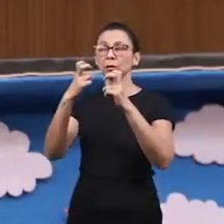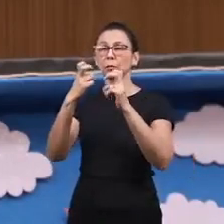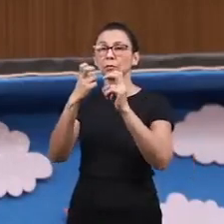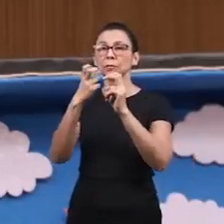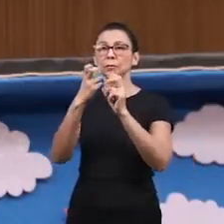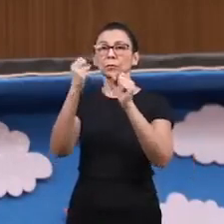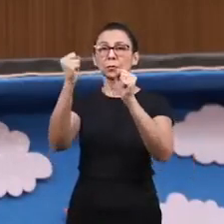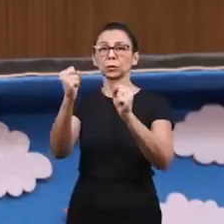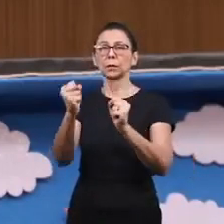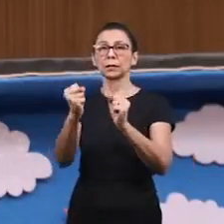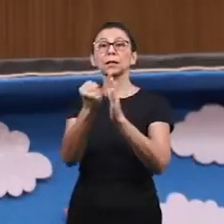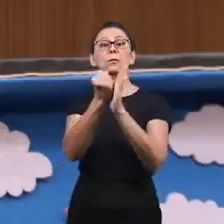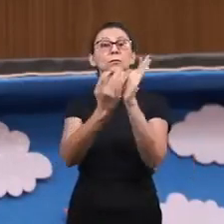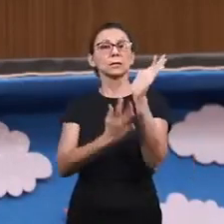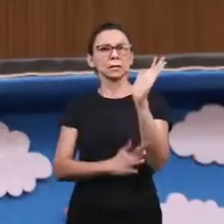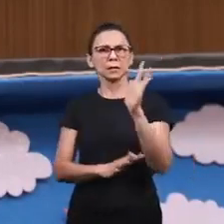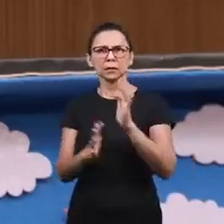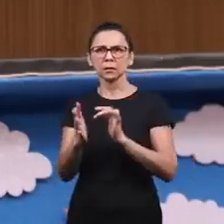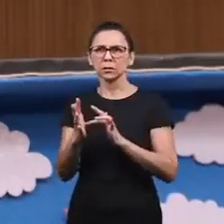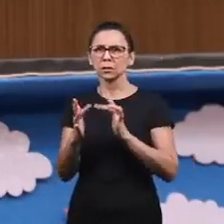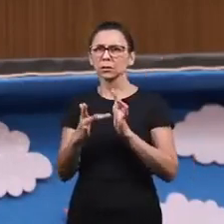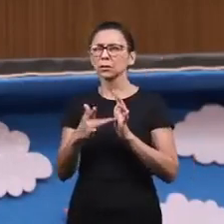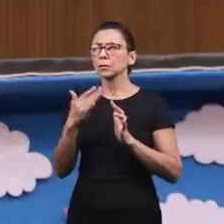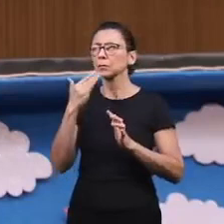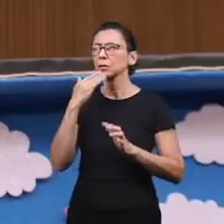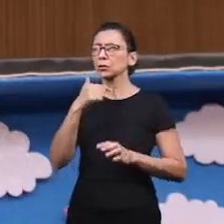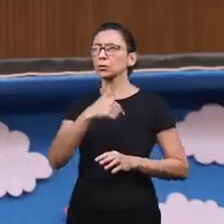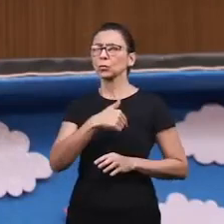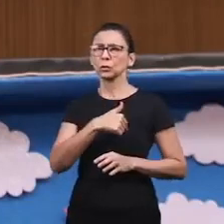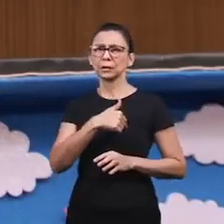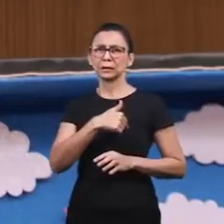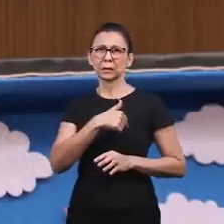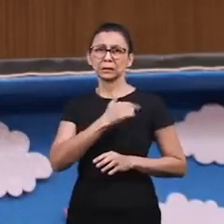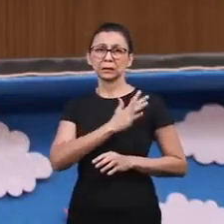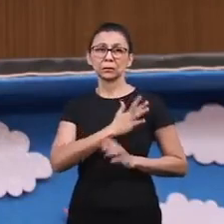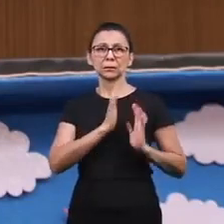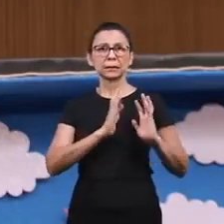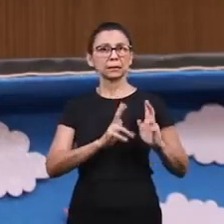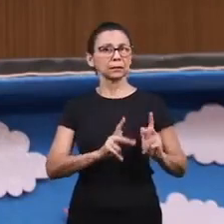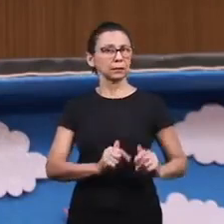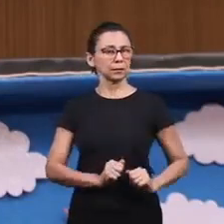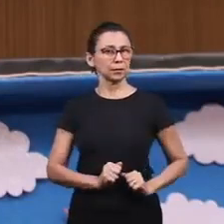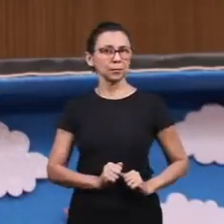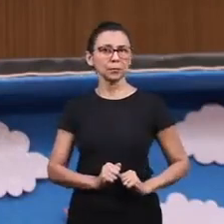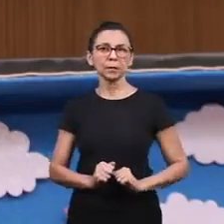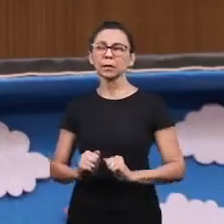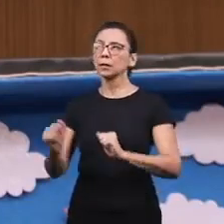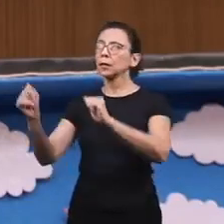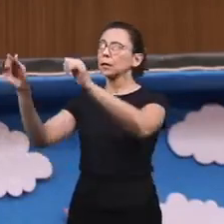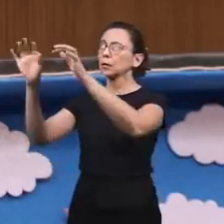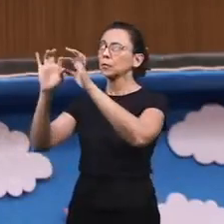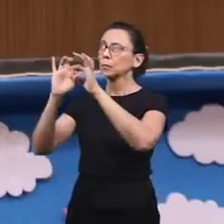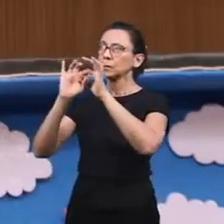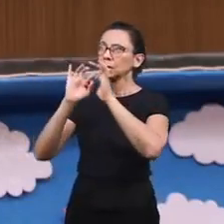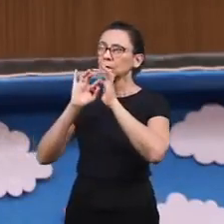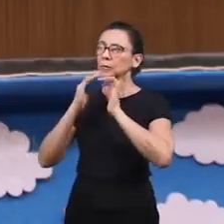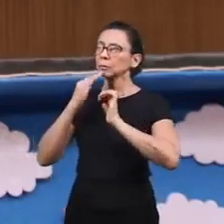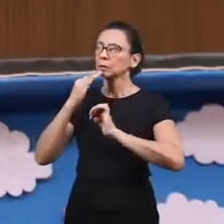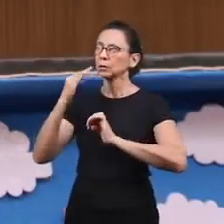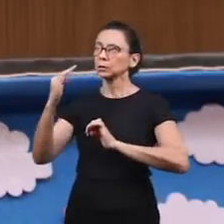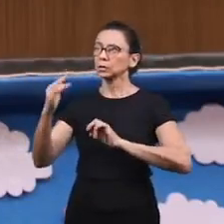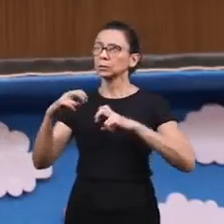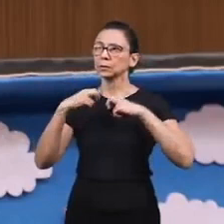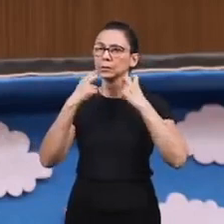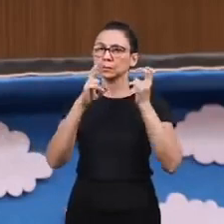that's in the blood of Jesus. We ask you to clean our hearts, give us fellowship with the Lord. This is our